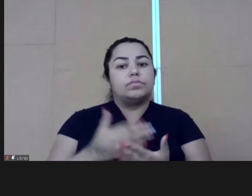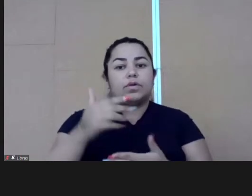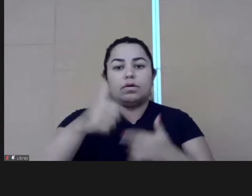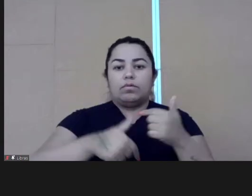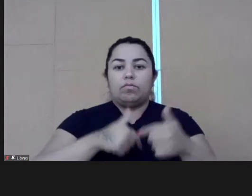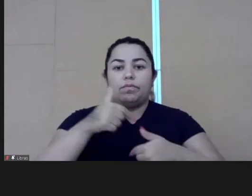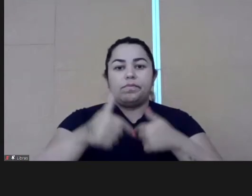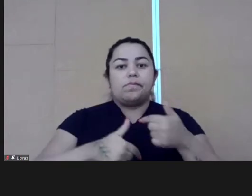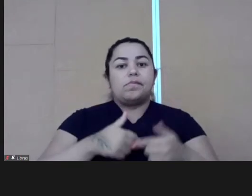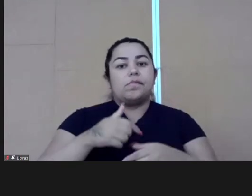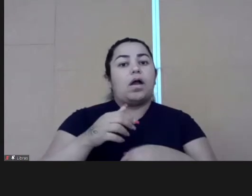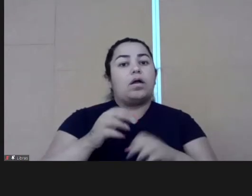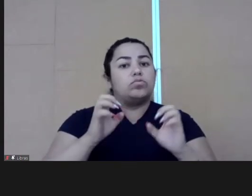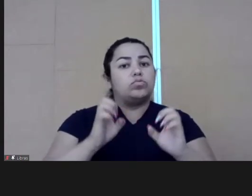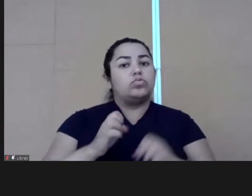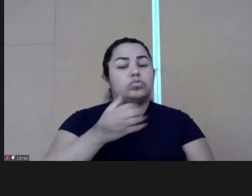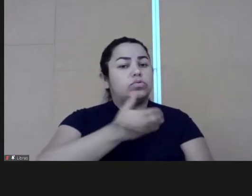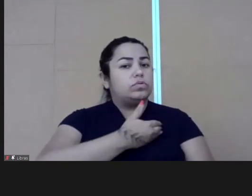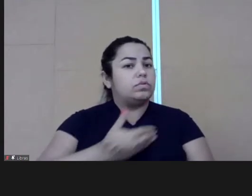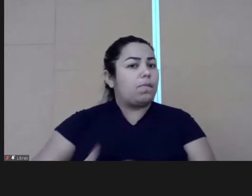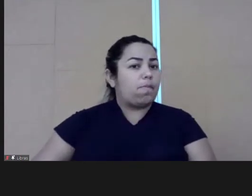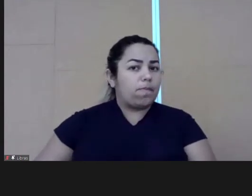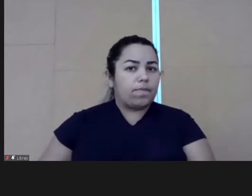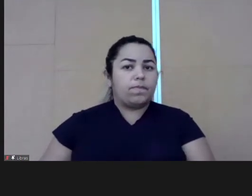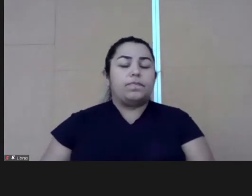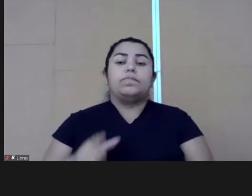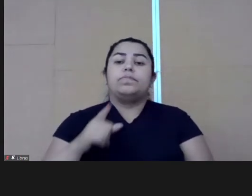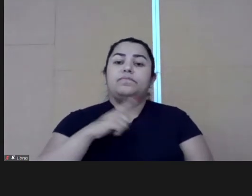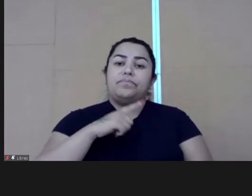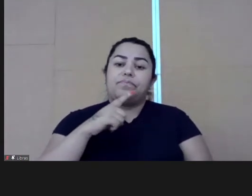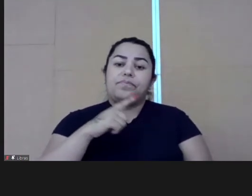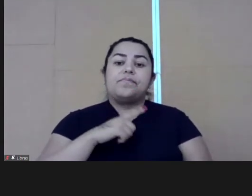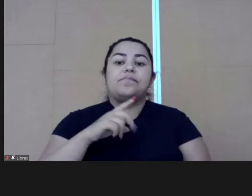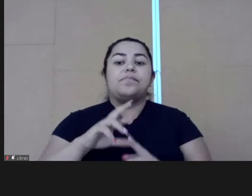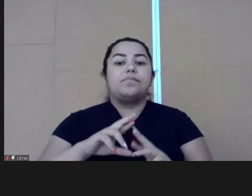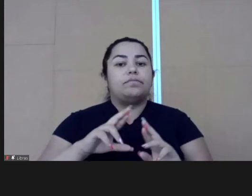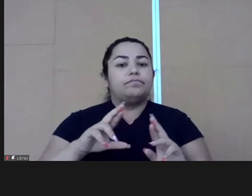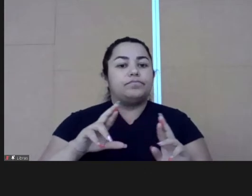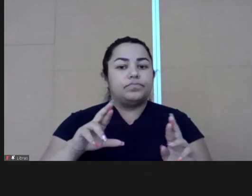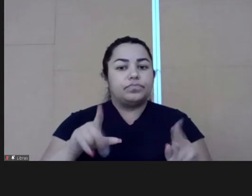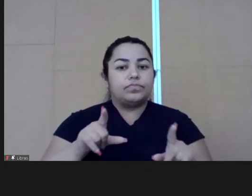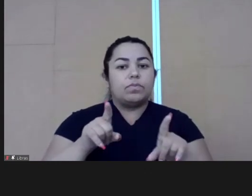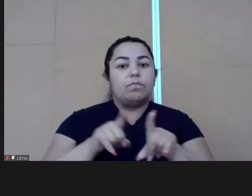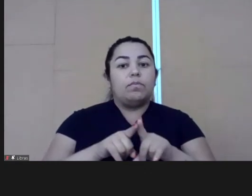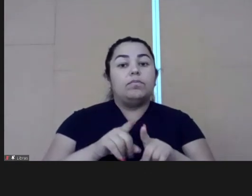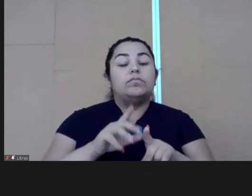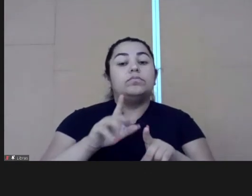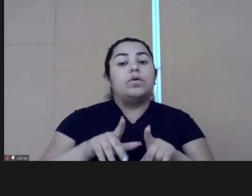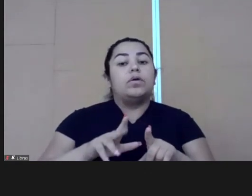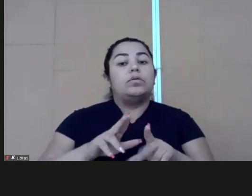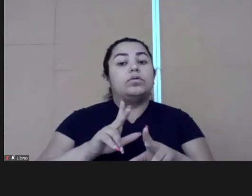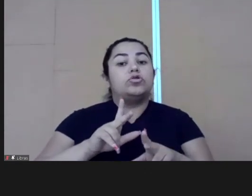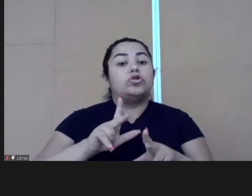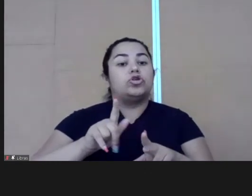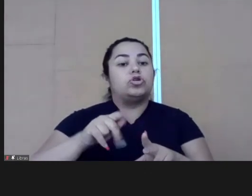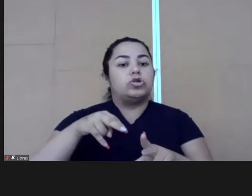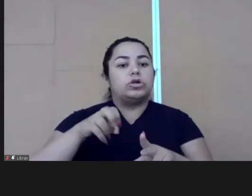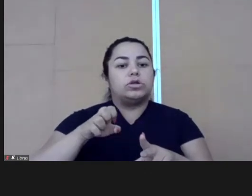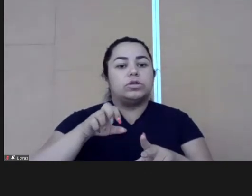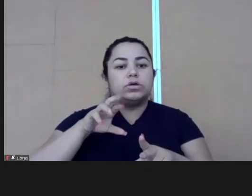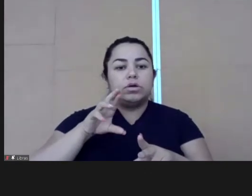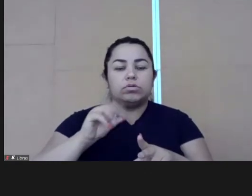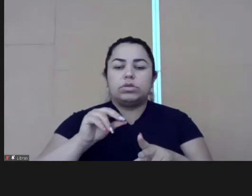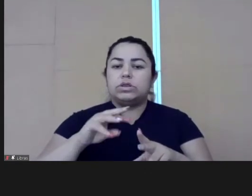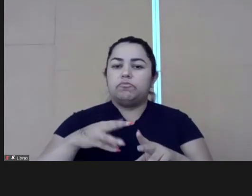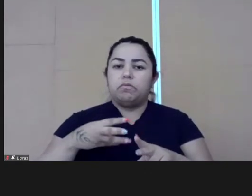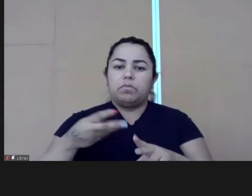can we work this structures out to have a better diversity of gender